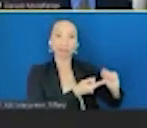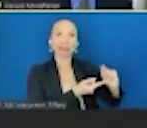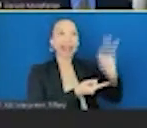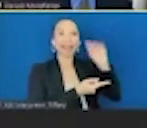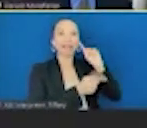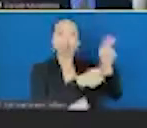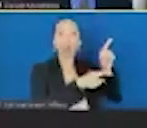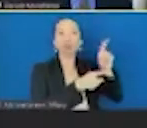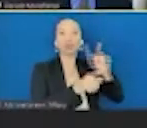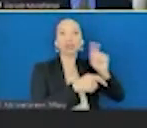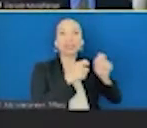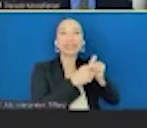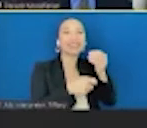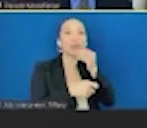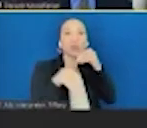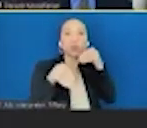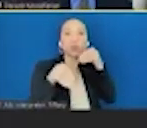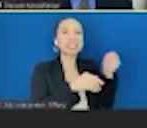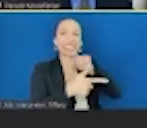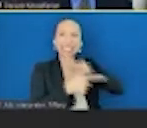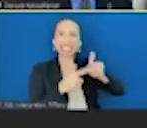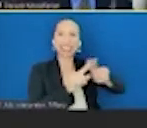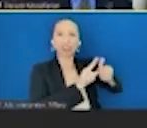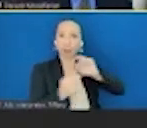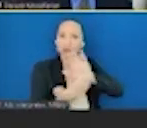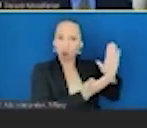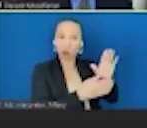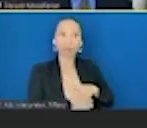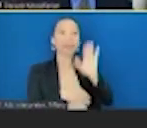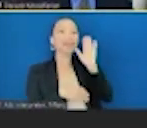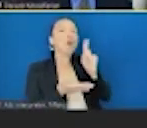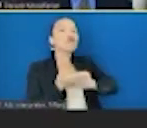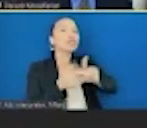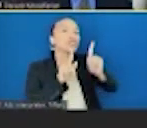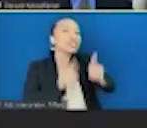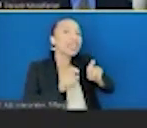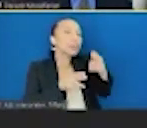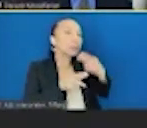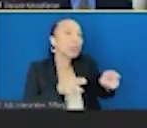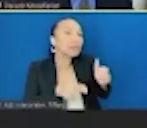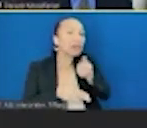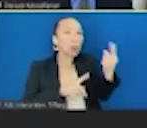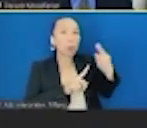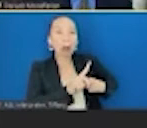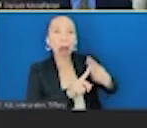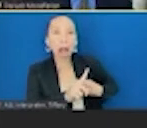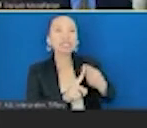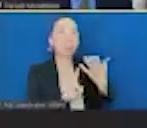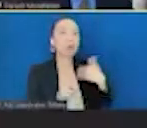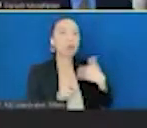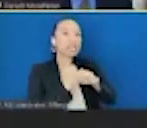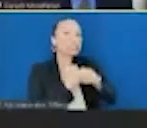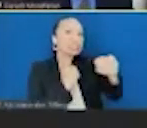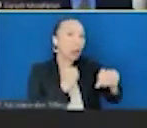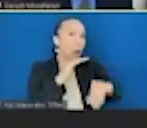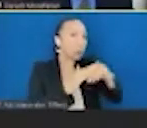stores. There's different ways to do this. Now, most of these studies have been brief, only up to a few months, but a few have gone out to 6 or 12 months. And